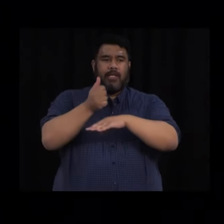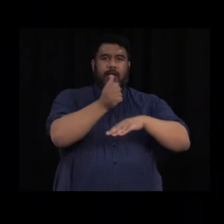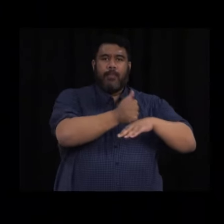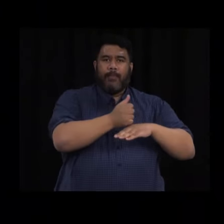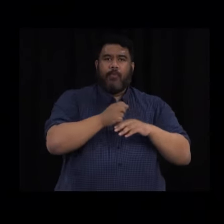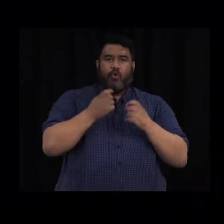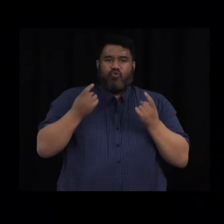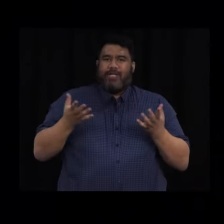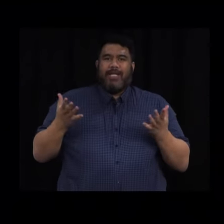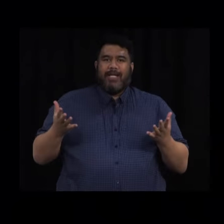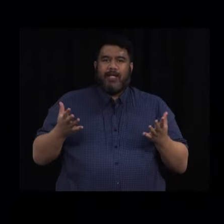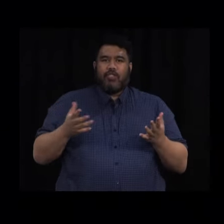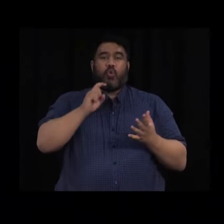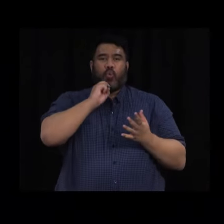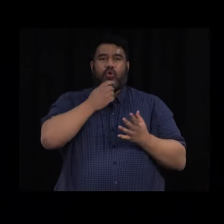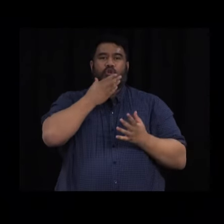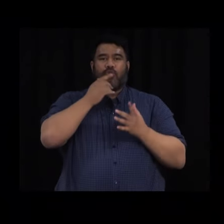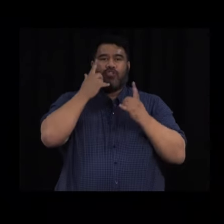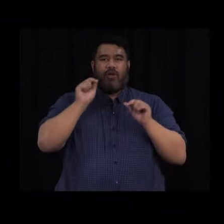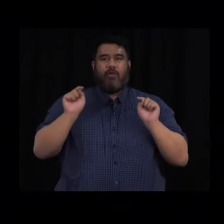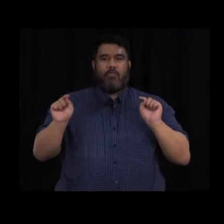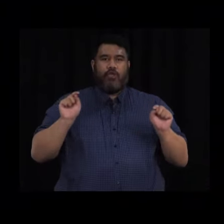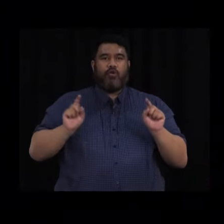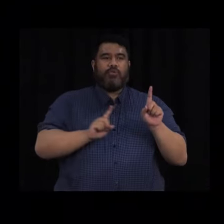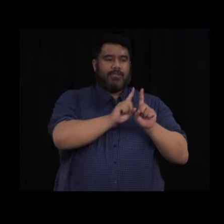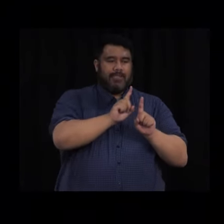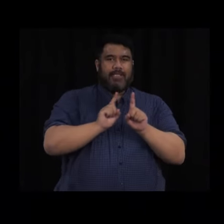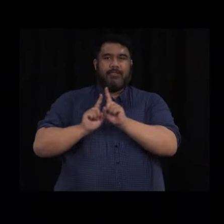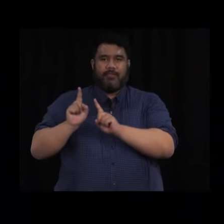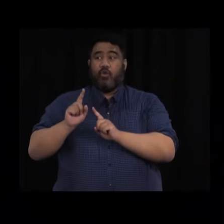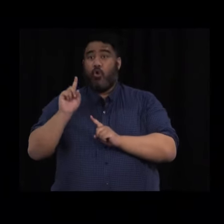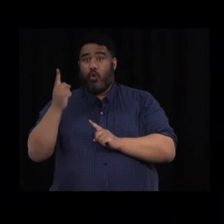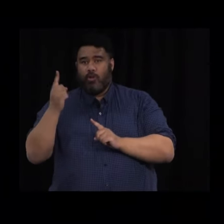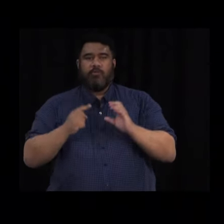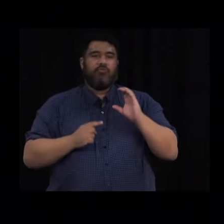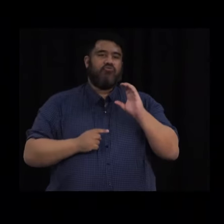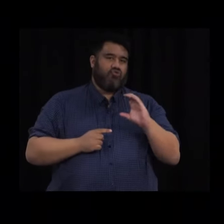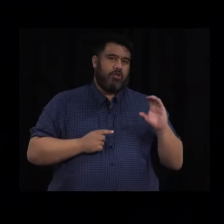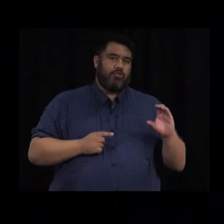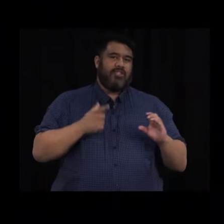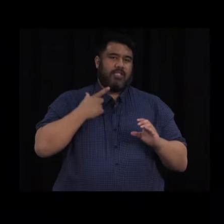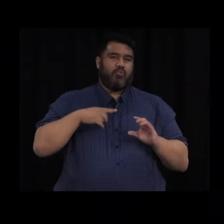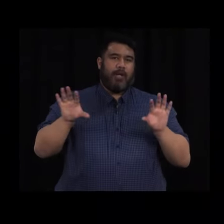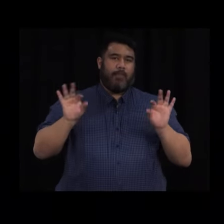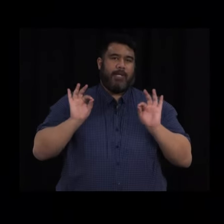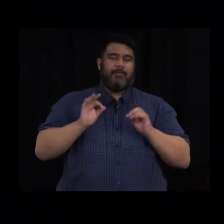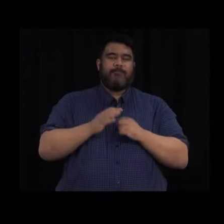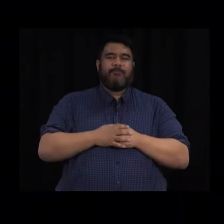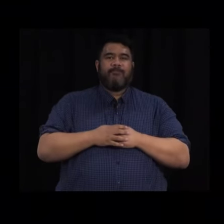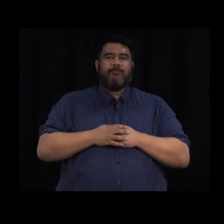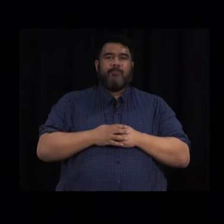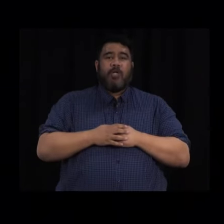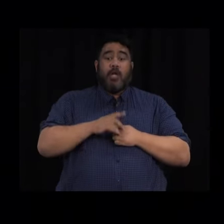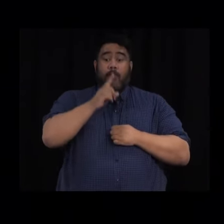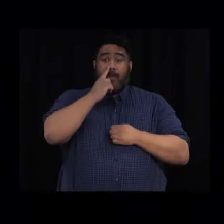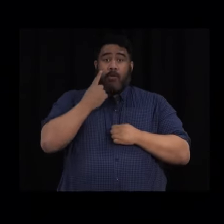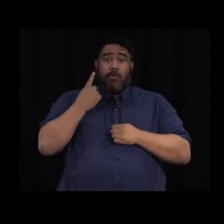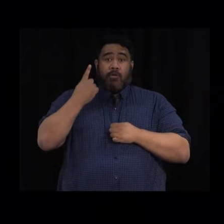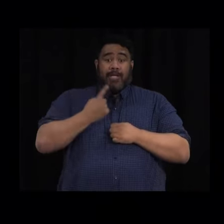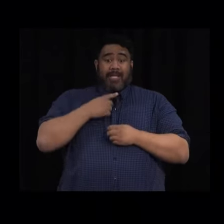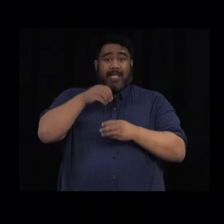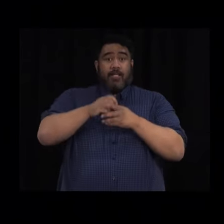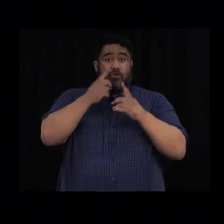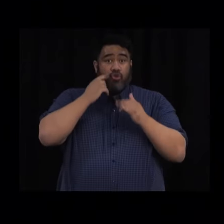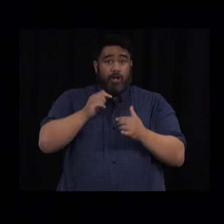set up for regular international arrivals and that's why we've chosen Auckland and Christchurch. Participants will have to self-isolate for